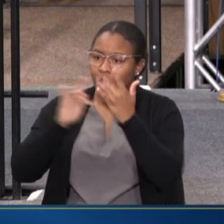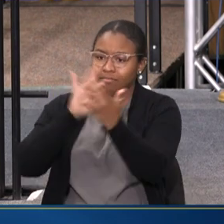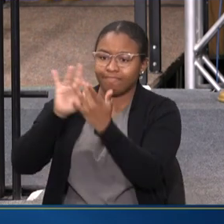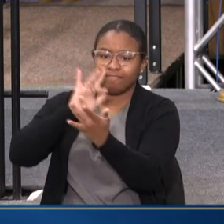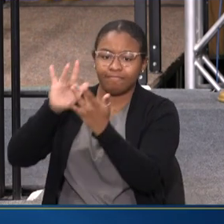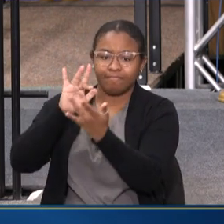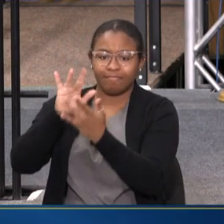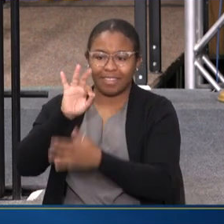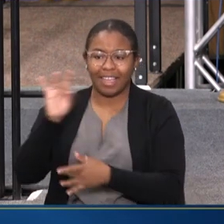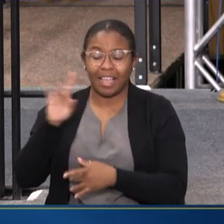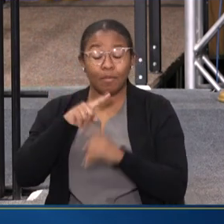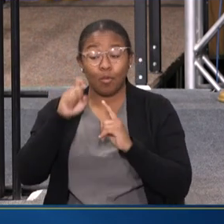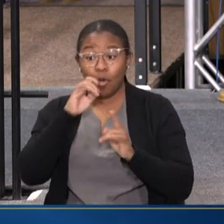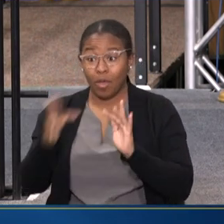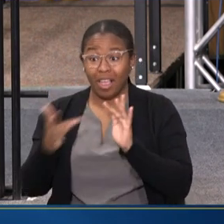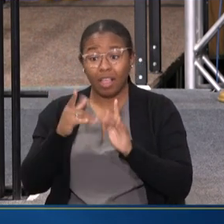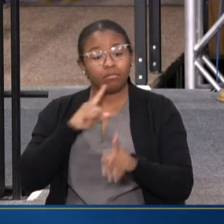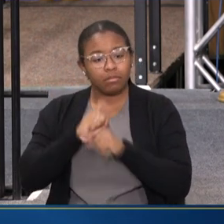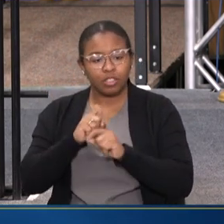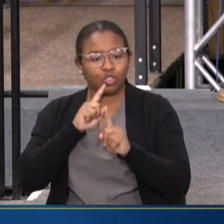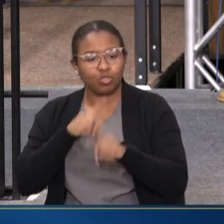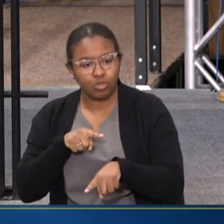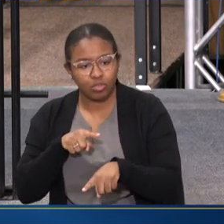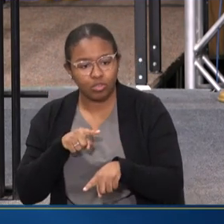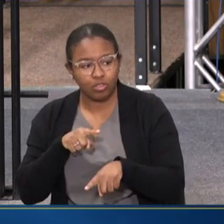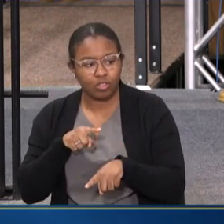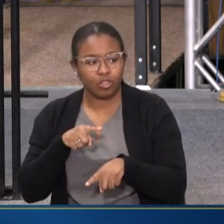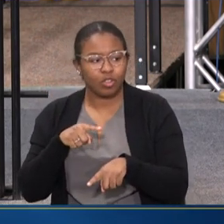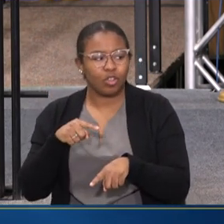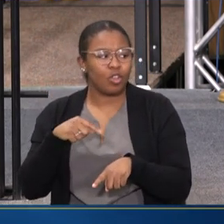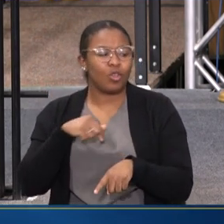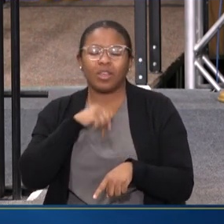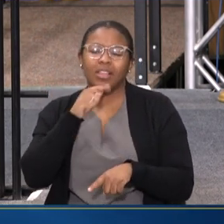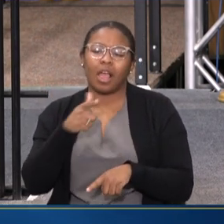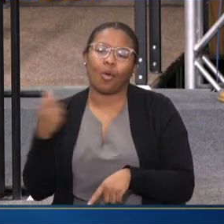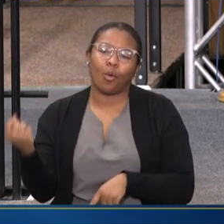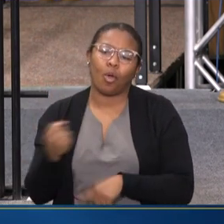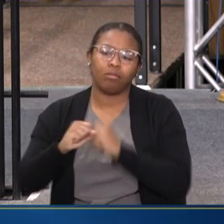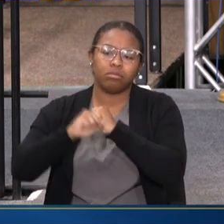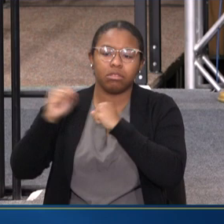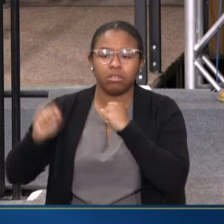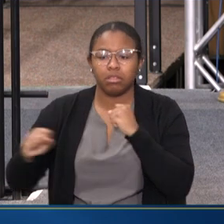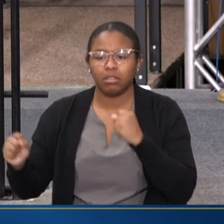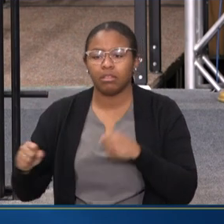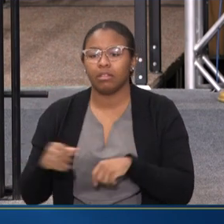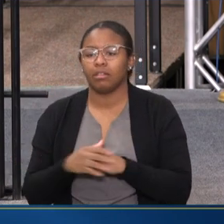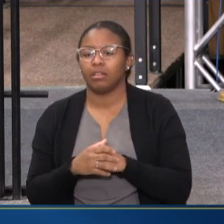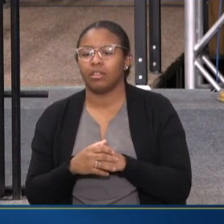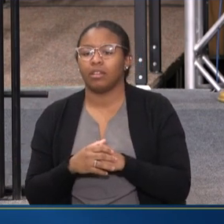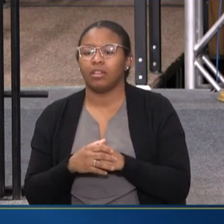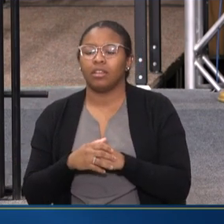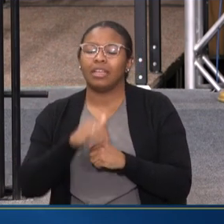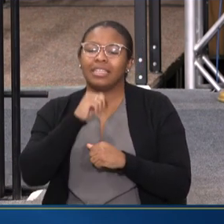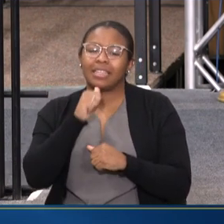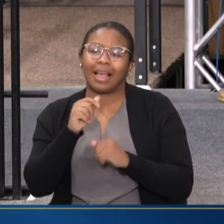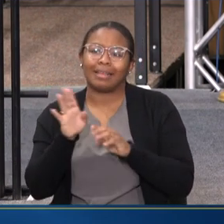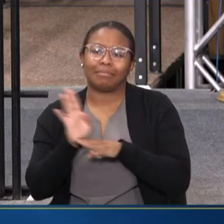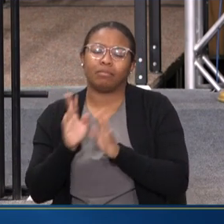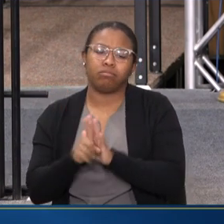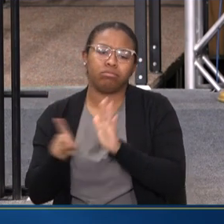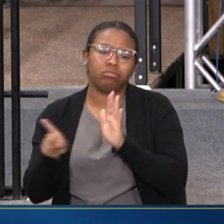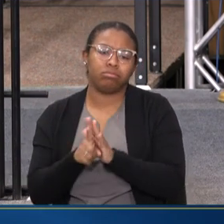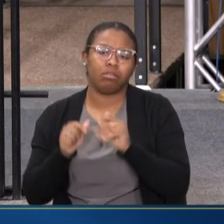THEY REACH OUT, WE'RE ACTUALLY ANSWERING. YOU'RE NOT, YOU'RE NOT PUT ON HOLD. YEAH. YOU DON'T GET A BUSY SIGNAL.